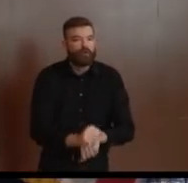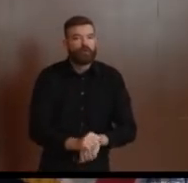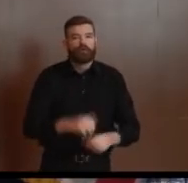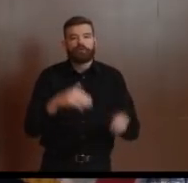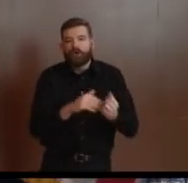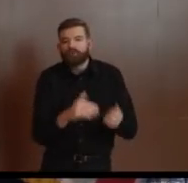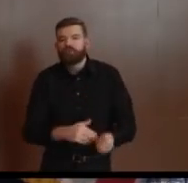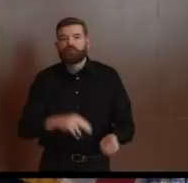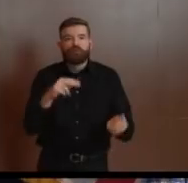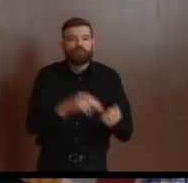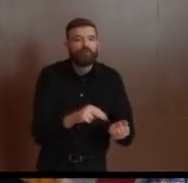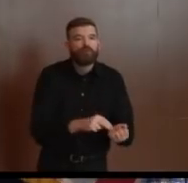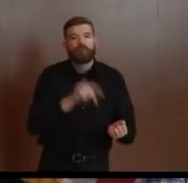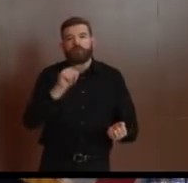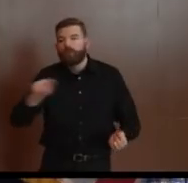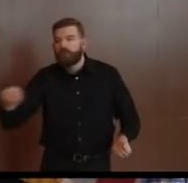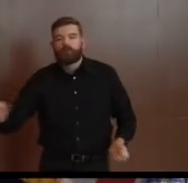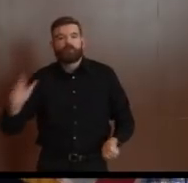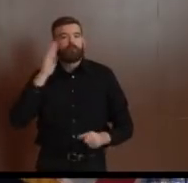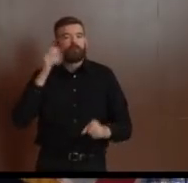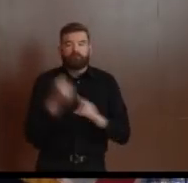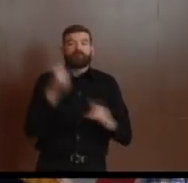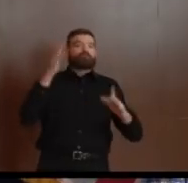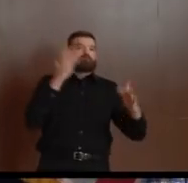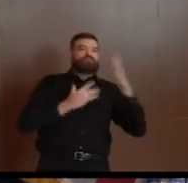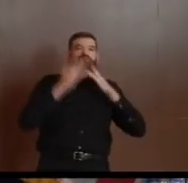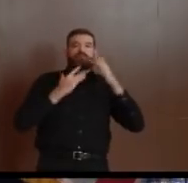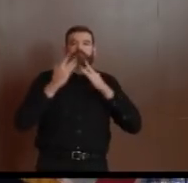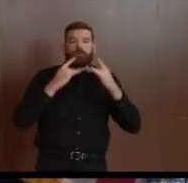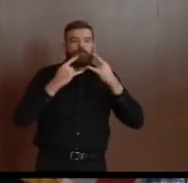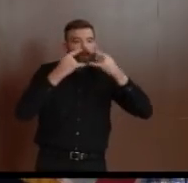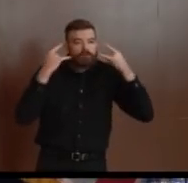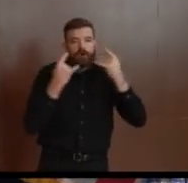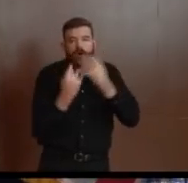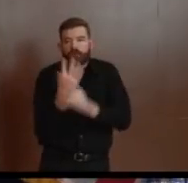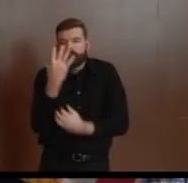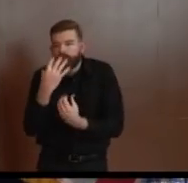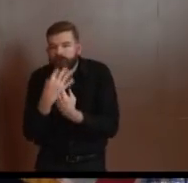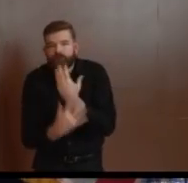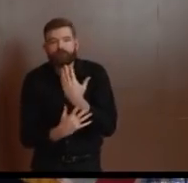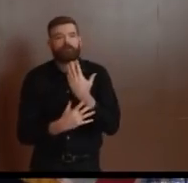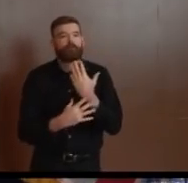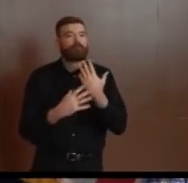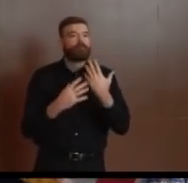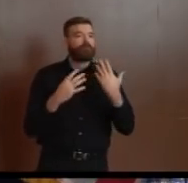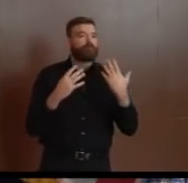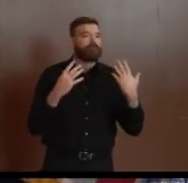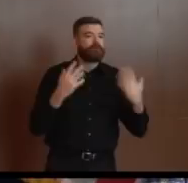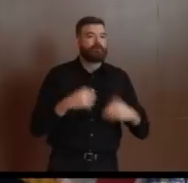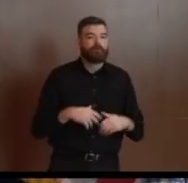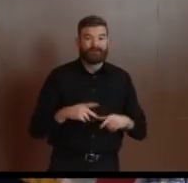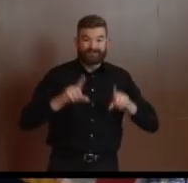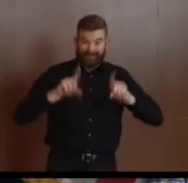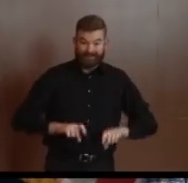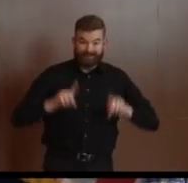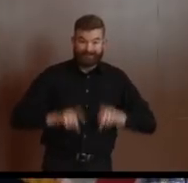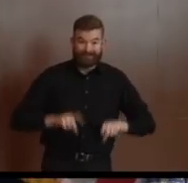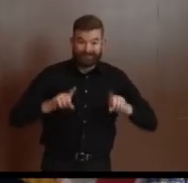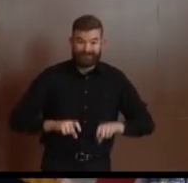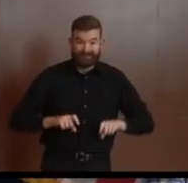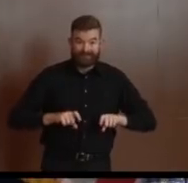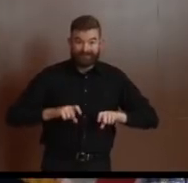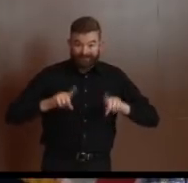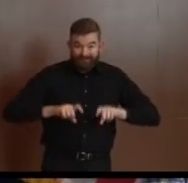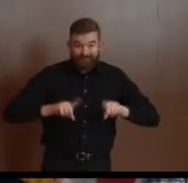specimen collecting equipment that is needed to take the intake. We're going to come to sort of